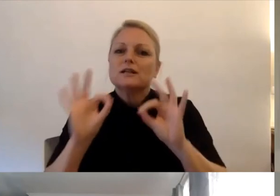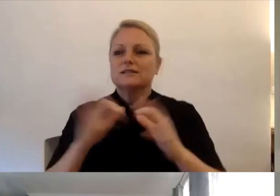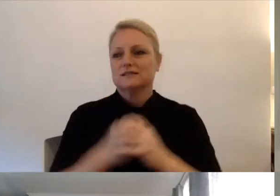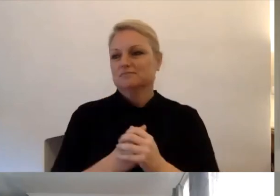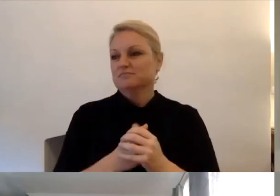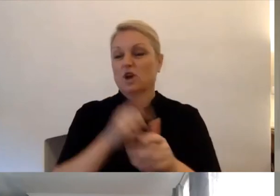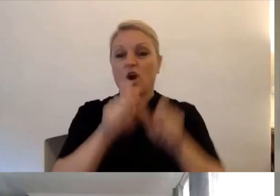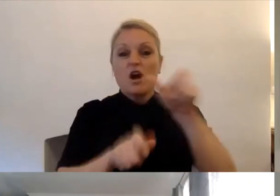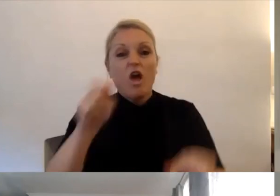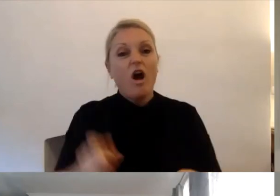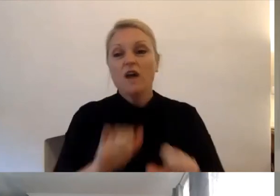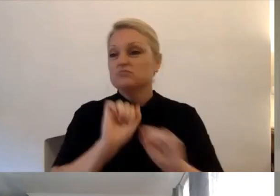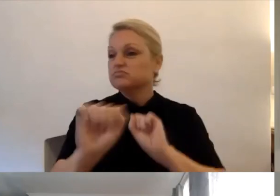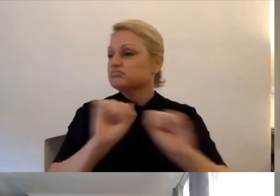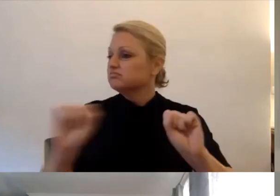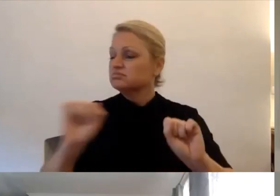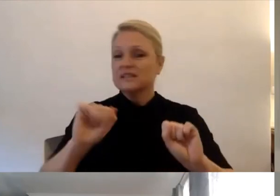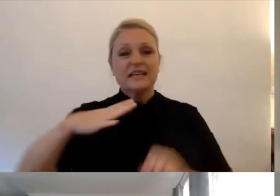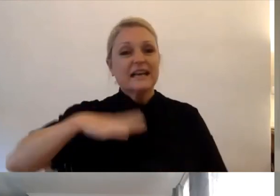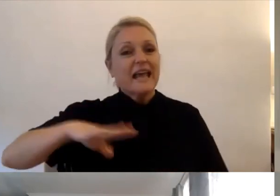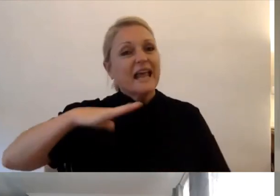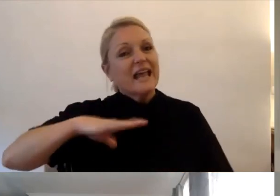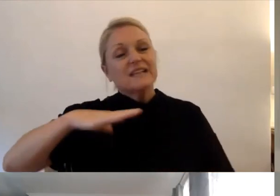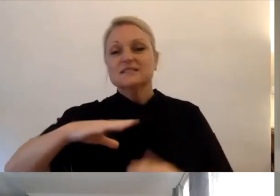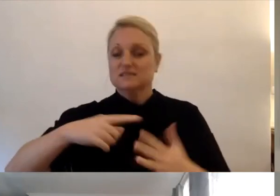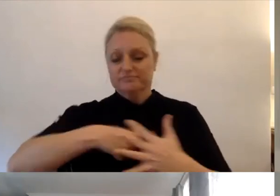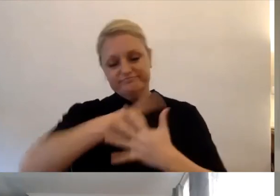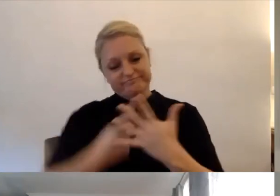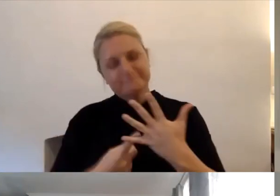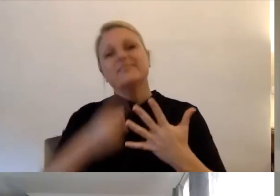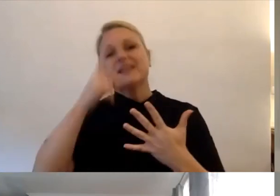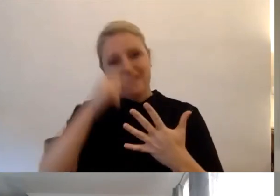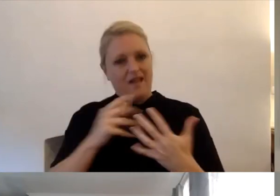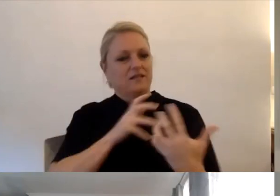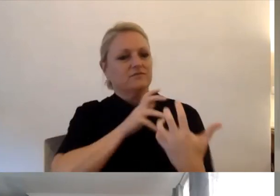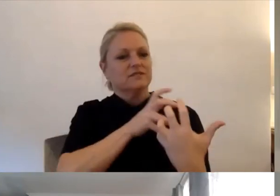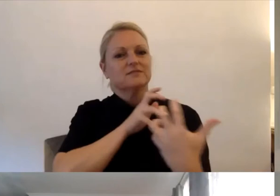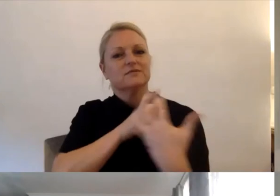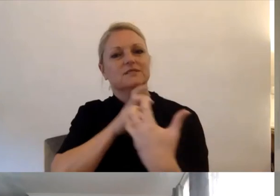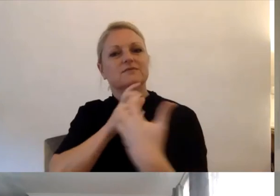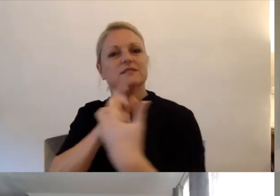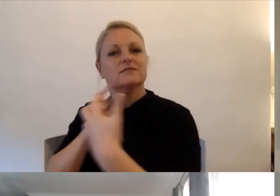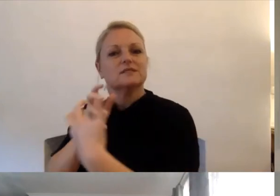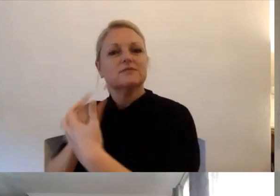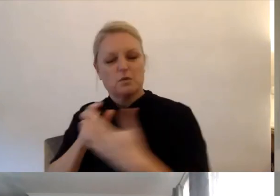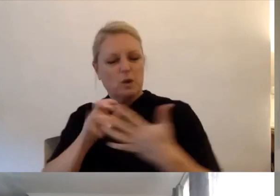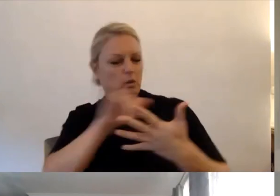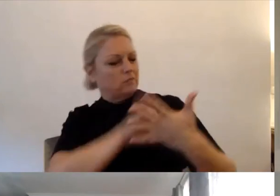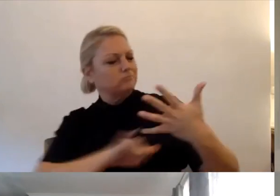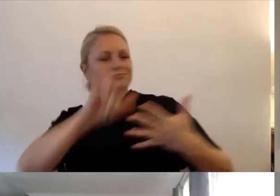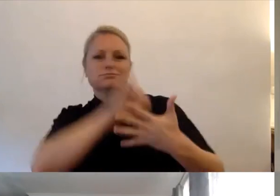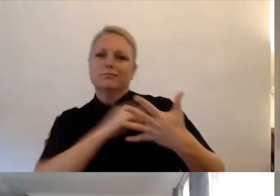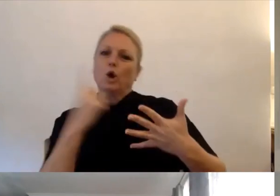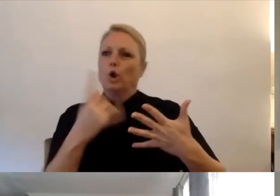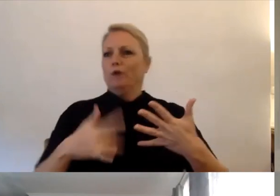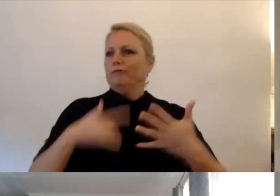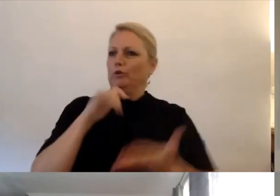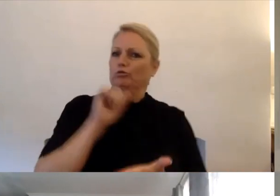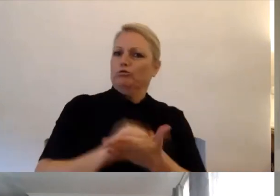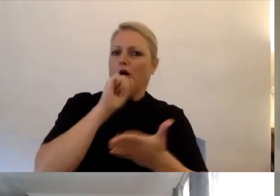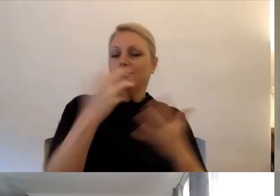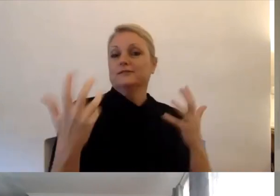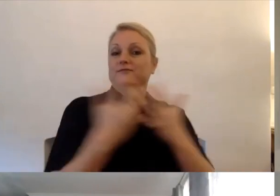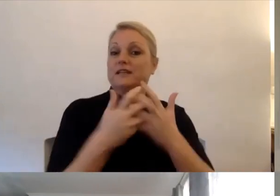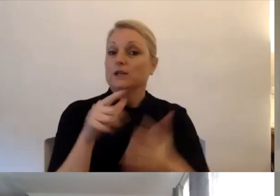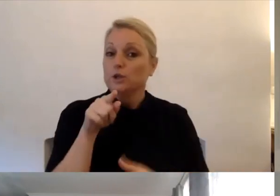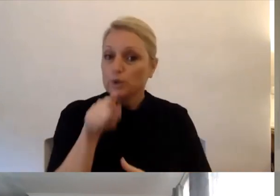different needs. So we will make sure that we provide you with the most suitable counsellor based on your situation. And we also